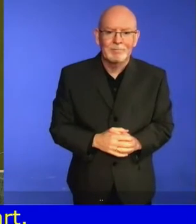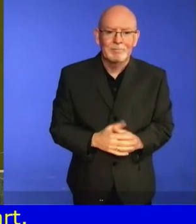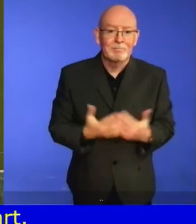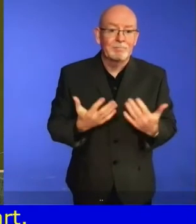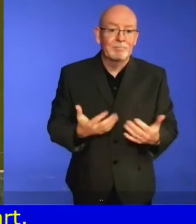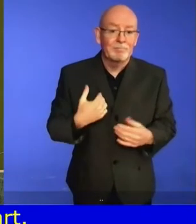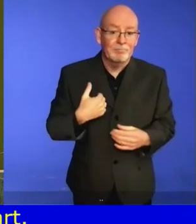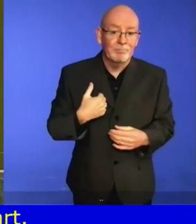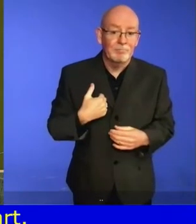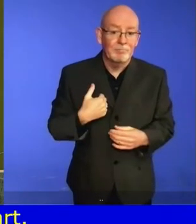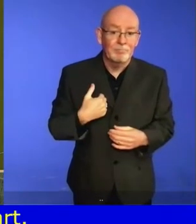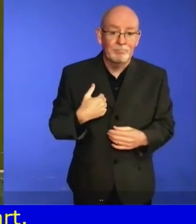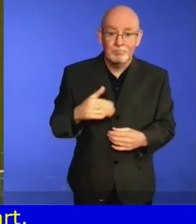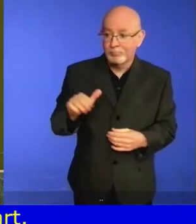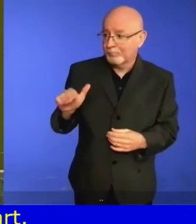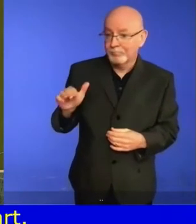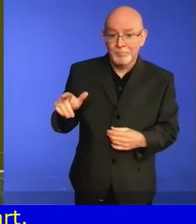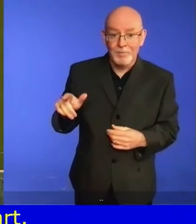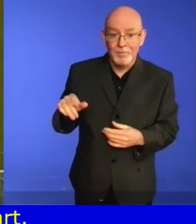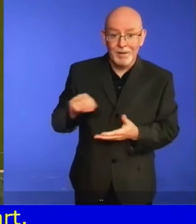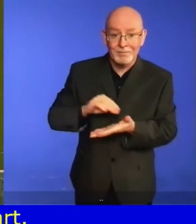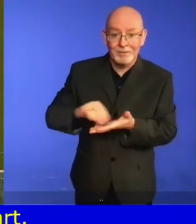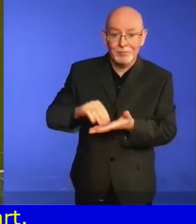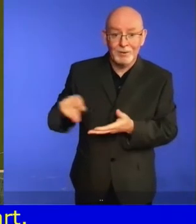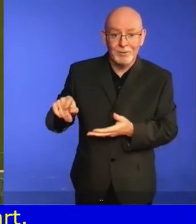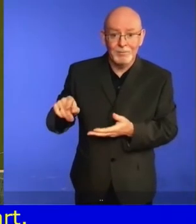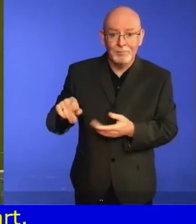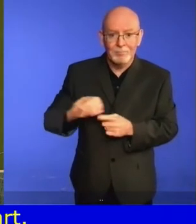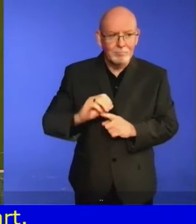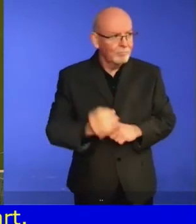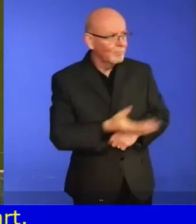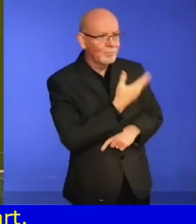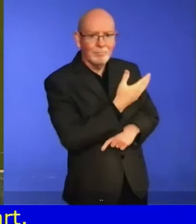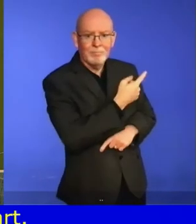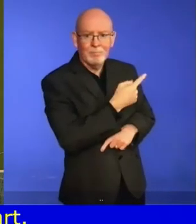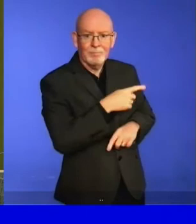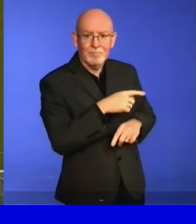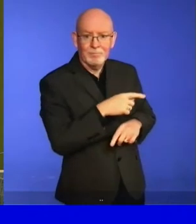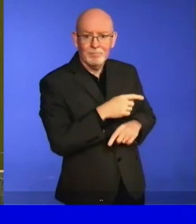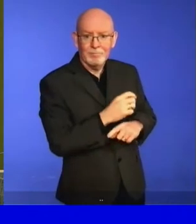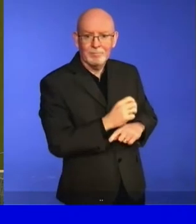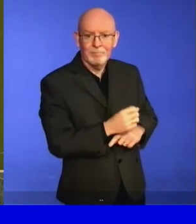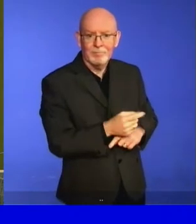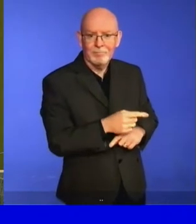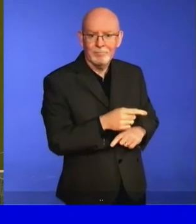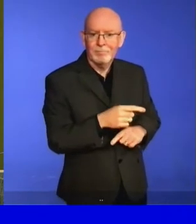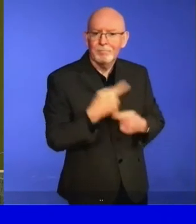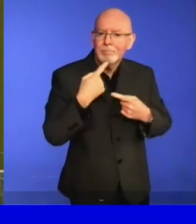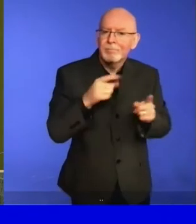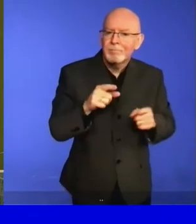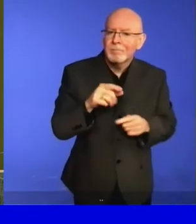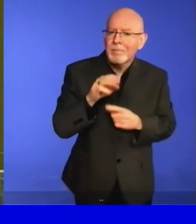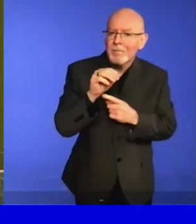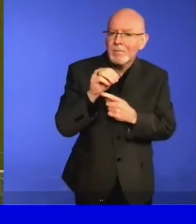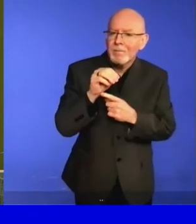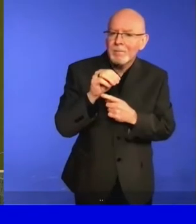Miss Maria Soledad Cisternas Reyes, special envoy on disability and accessibility